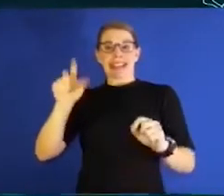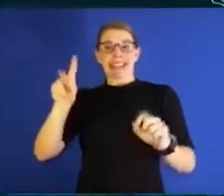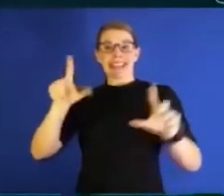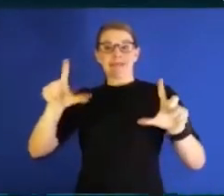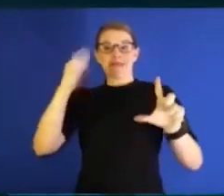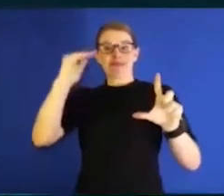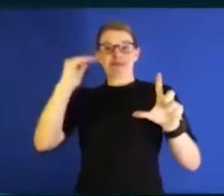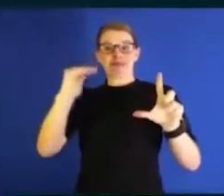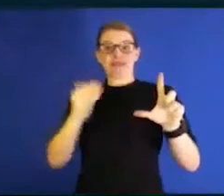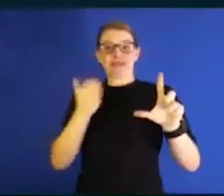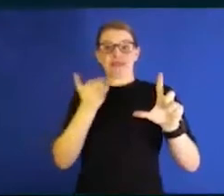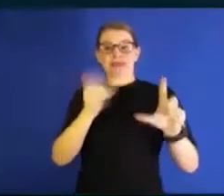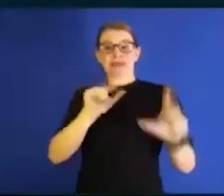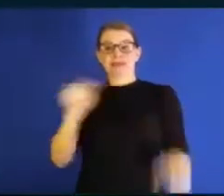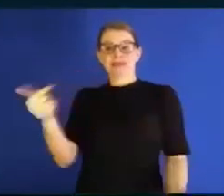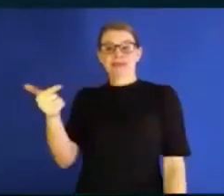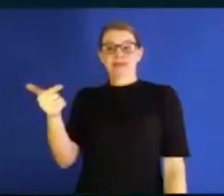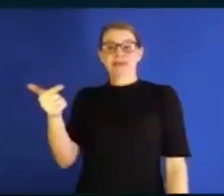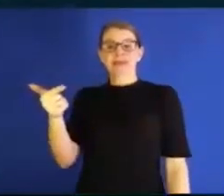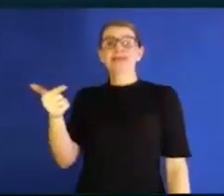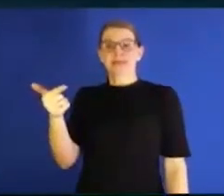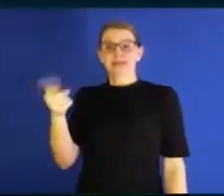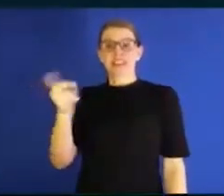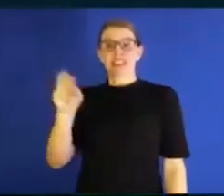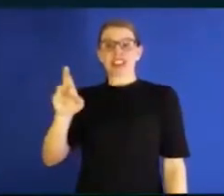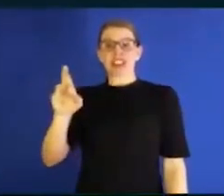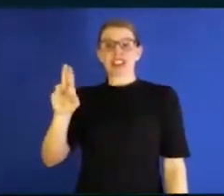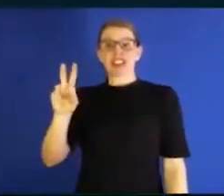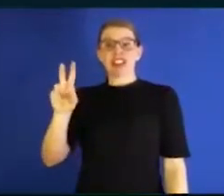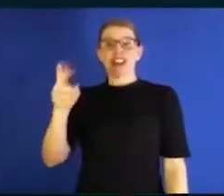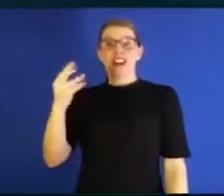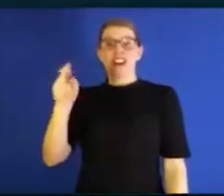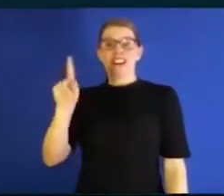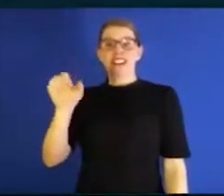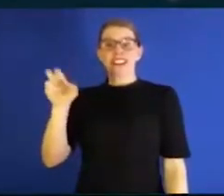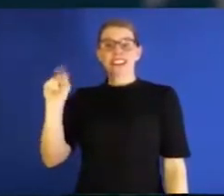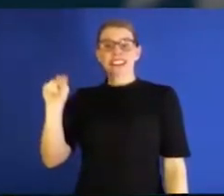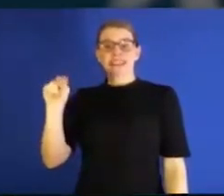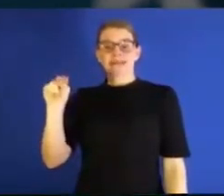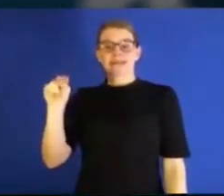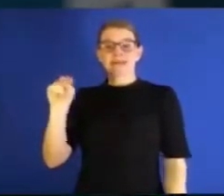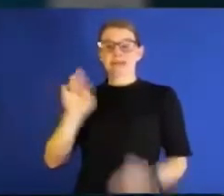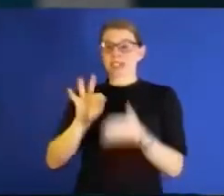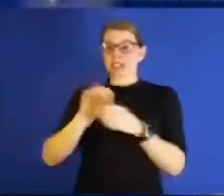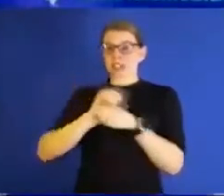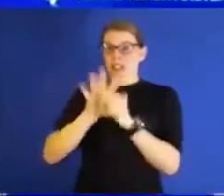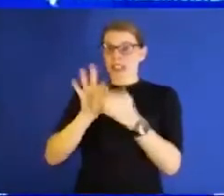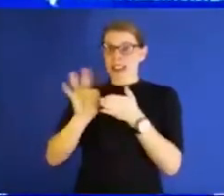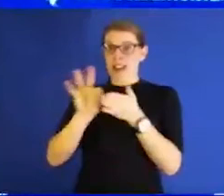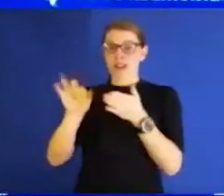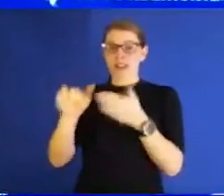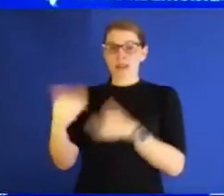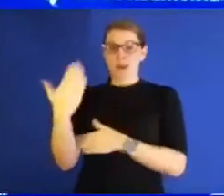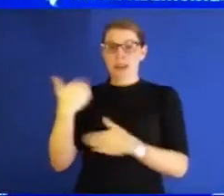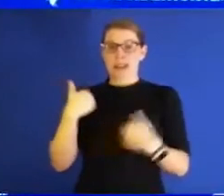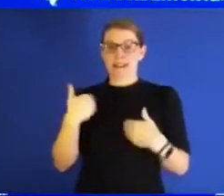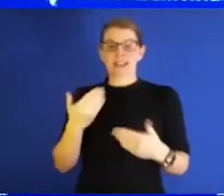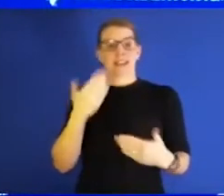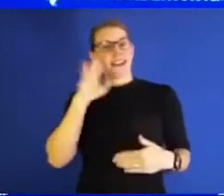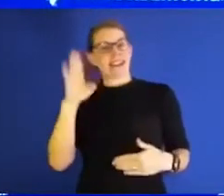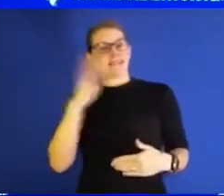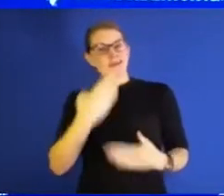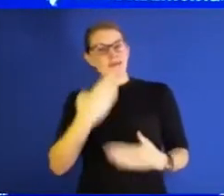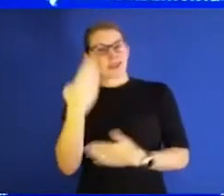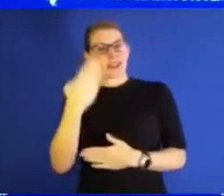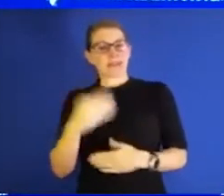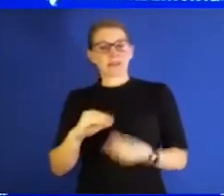Director of Infection Prevention and Control, Dr. Hopkinson. You've got our COVID count this morning. Good morning to you. Hi, good morning. Numbers are